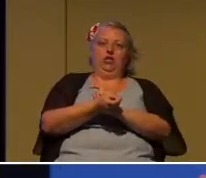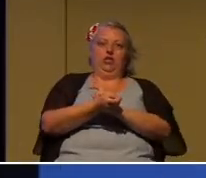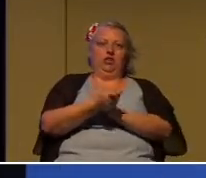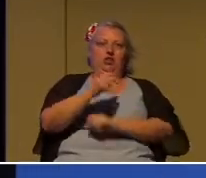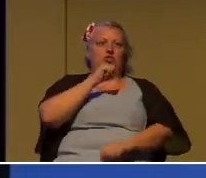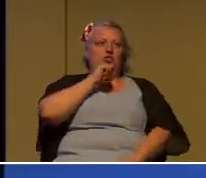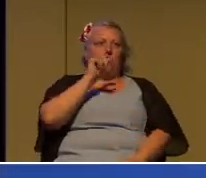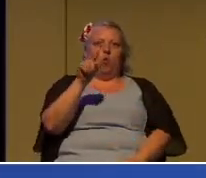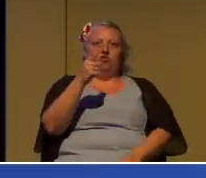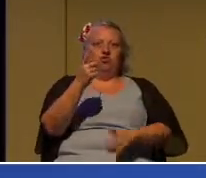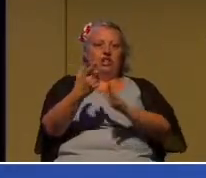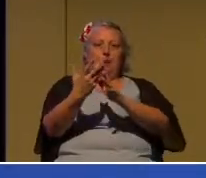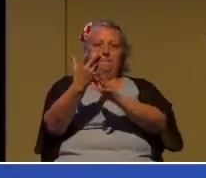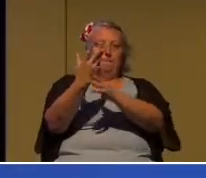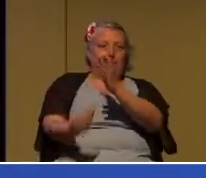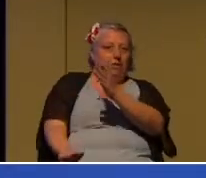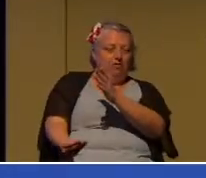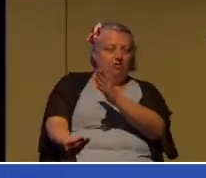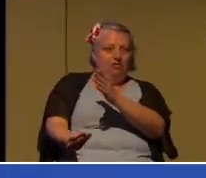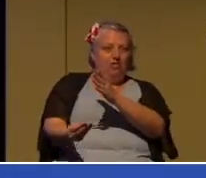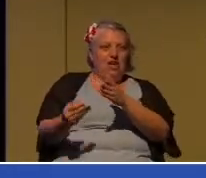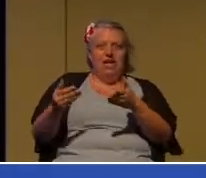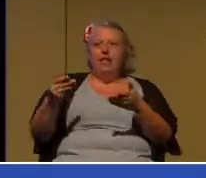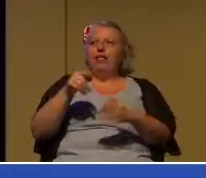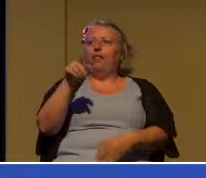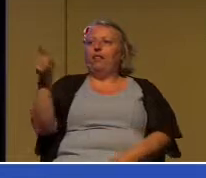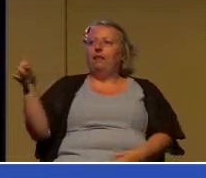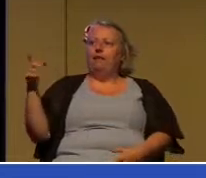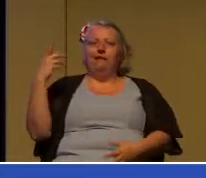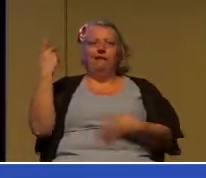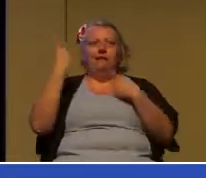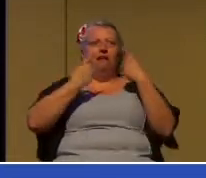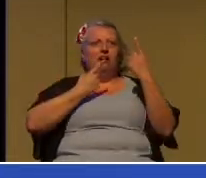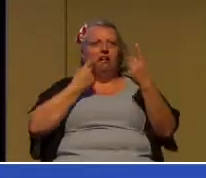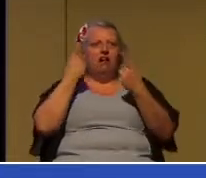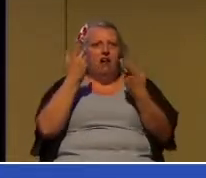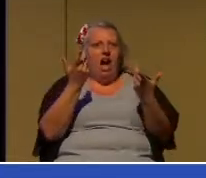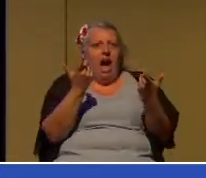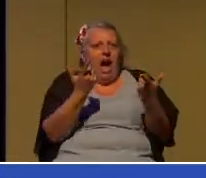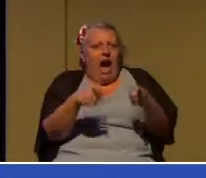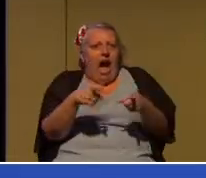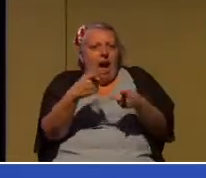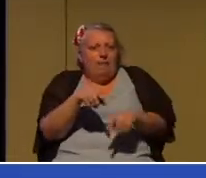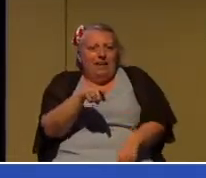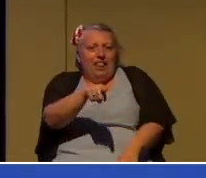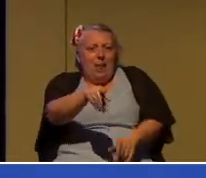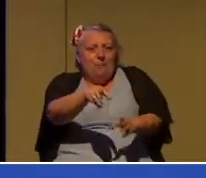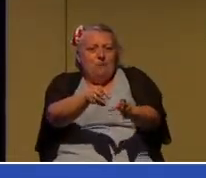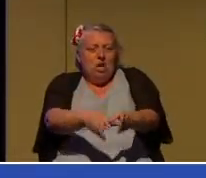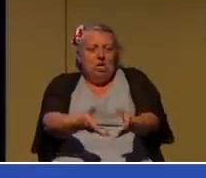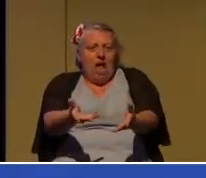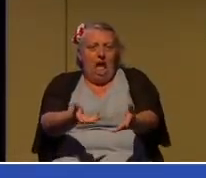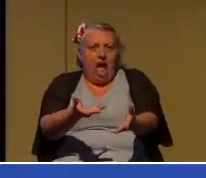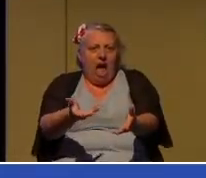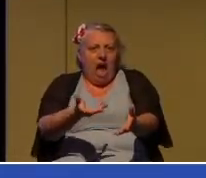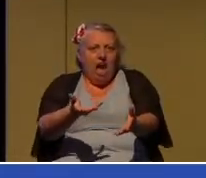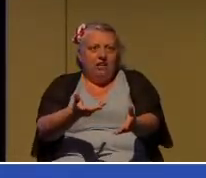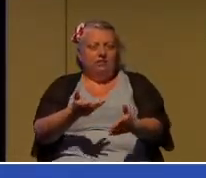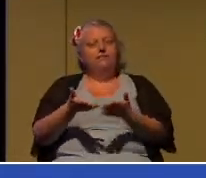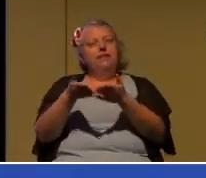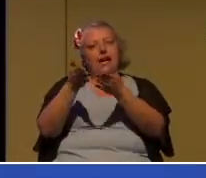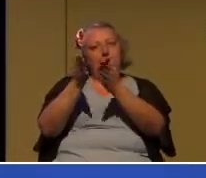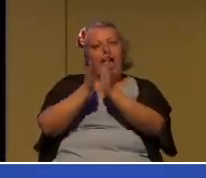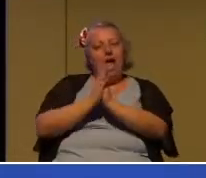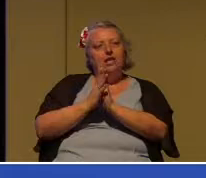disappear and let people wonder what in the world happened to you. Ask to be released. Live